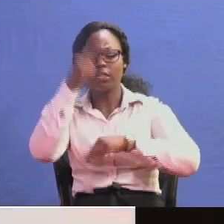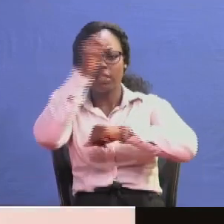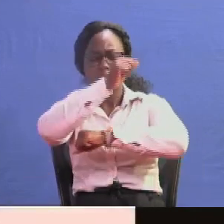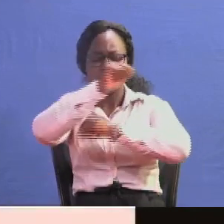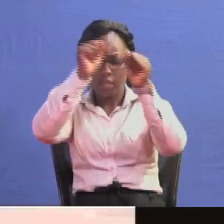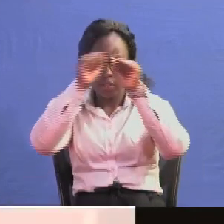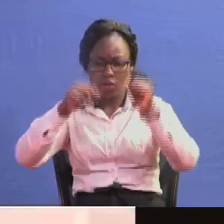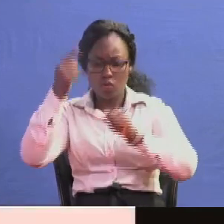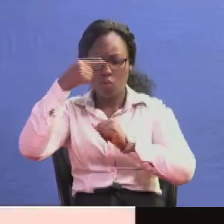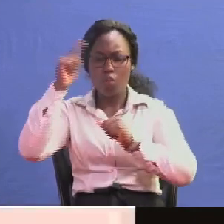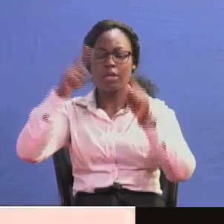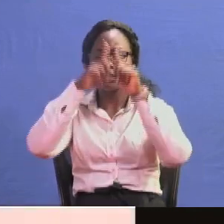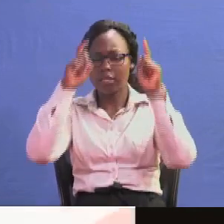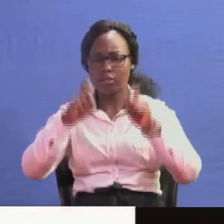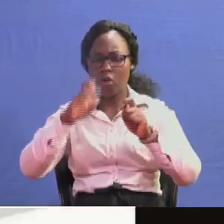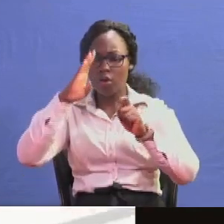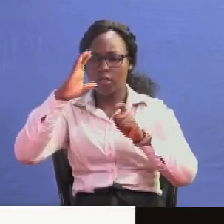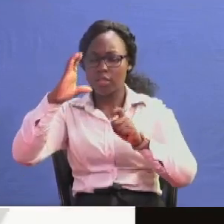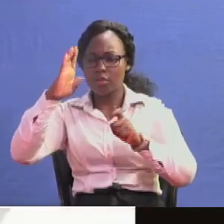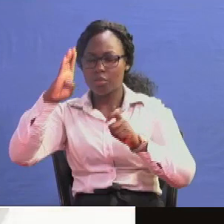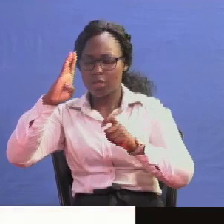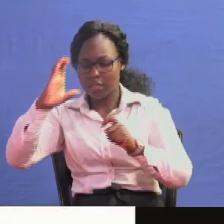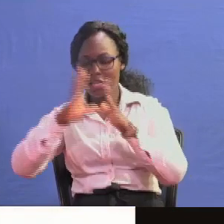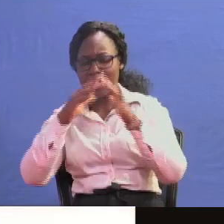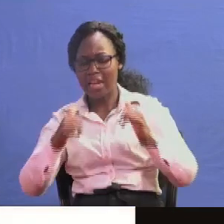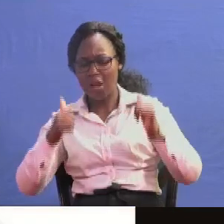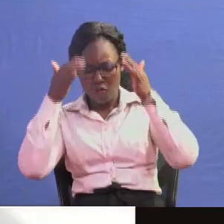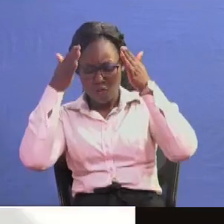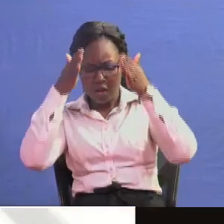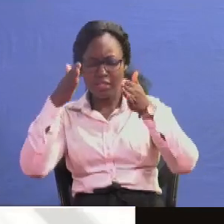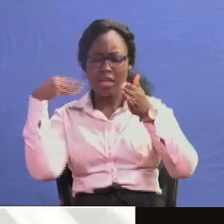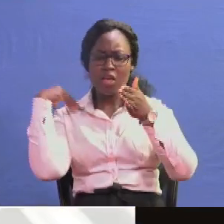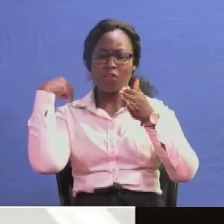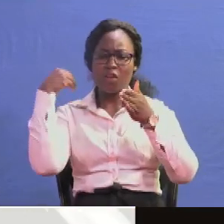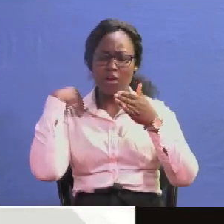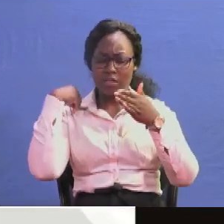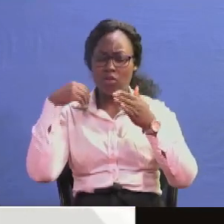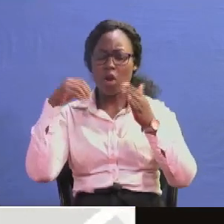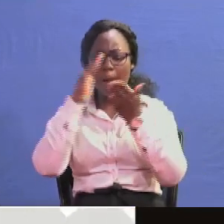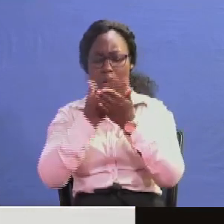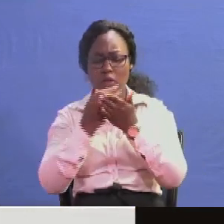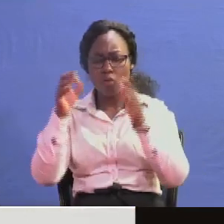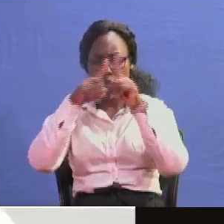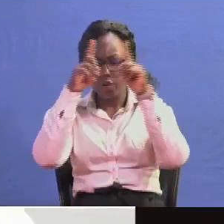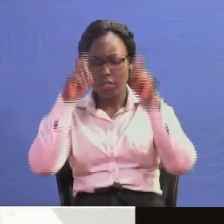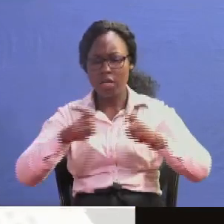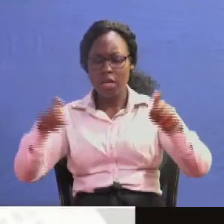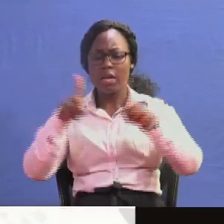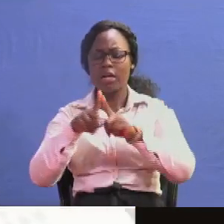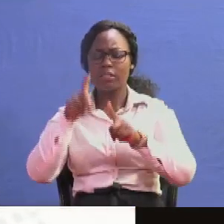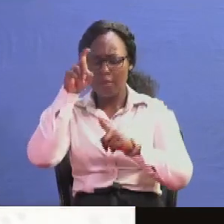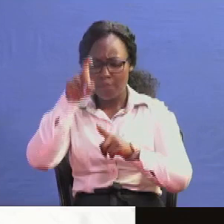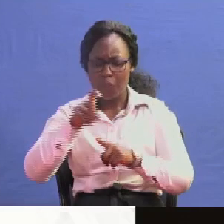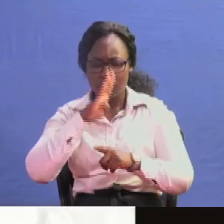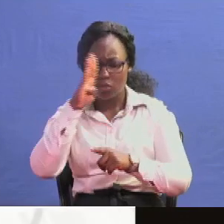pass examination all right cbc now emphasizes on the practical aspect of examination and should not be